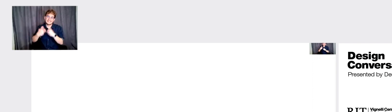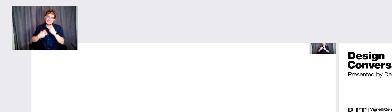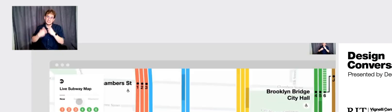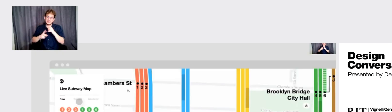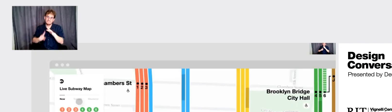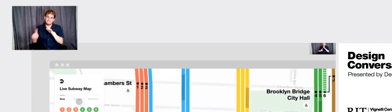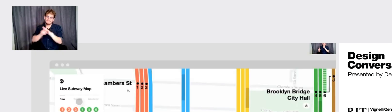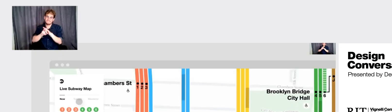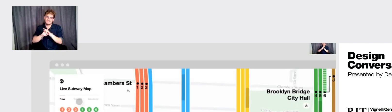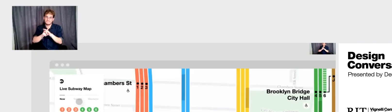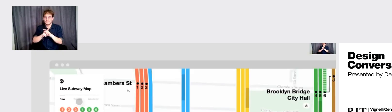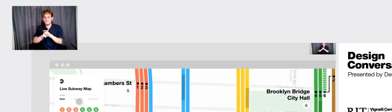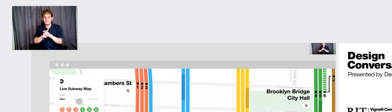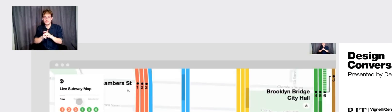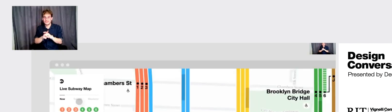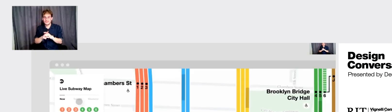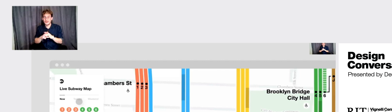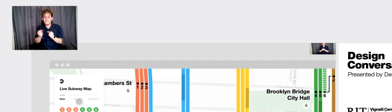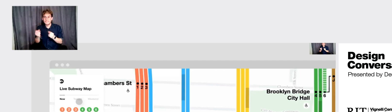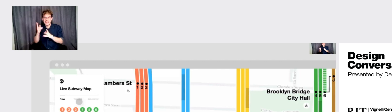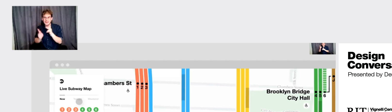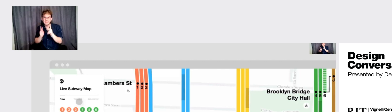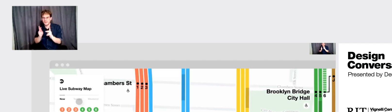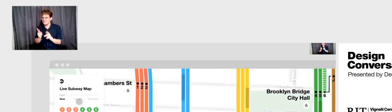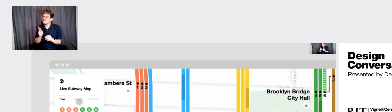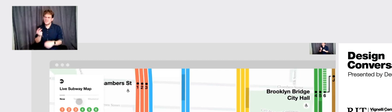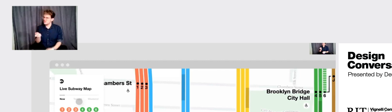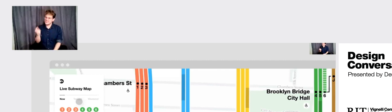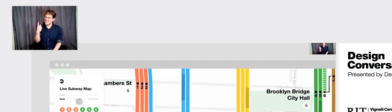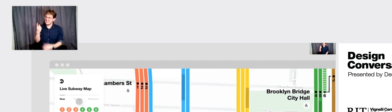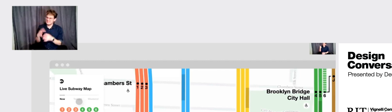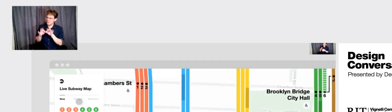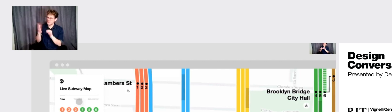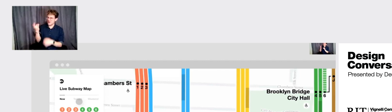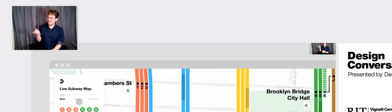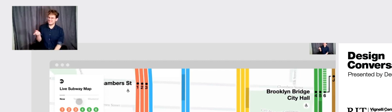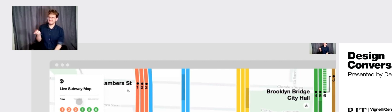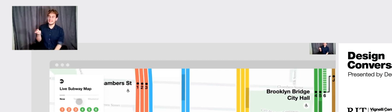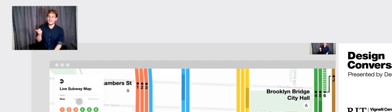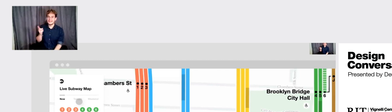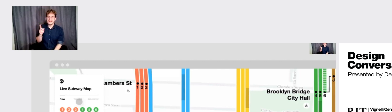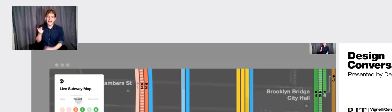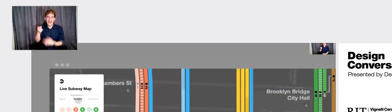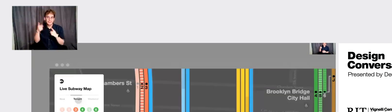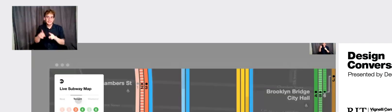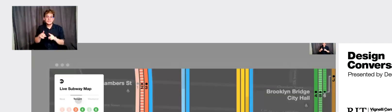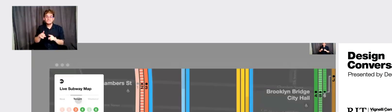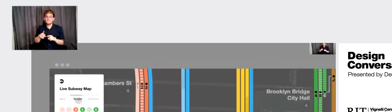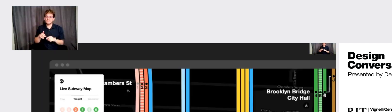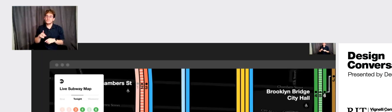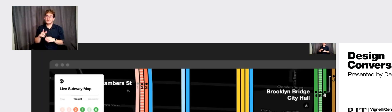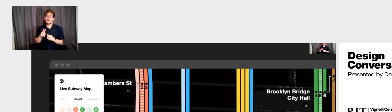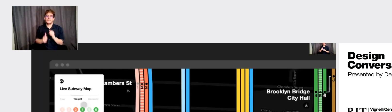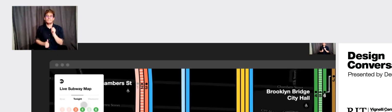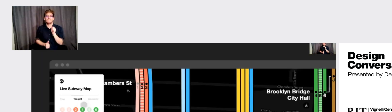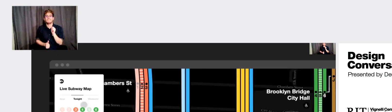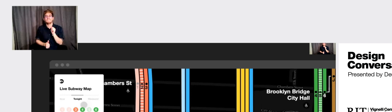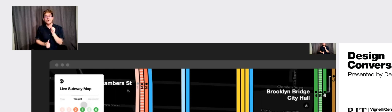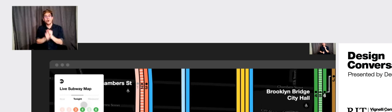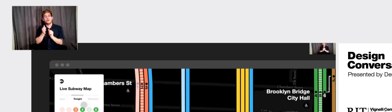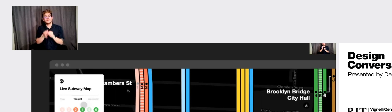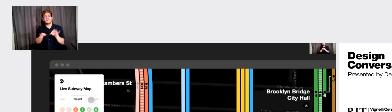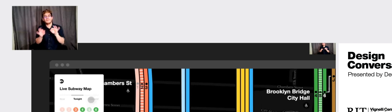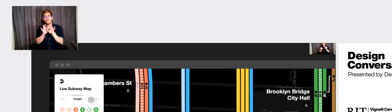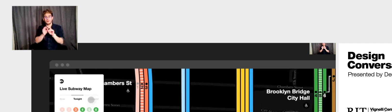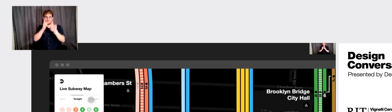a lot of the proper attention. A lot people don't understand, uh, what, what happens here. So this is the biggest deal of the project and, and the thing